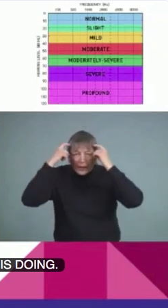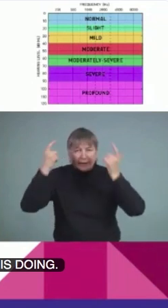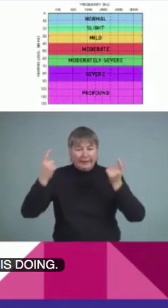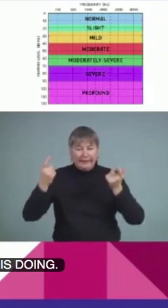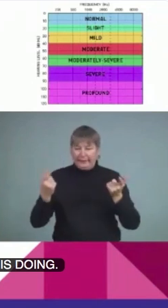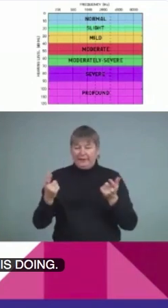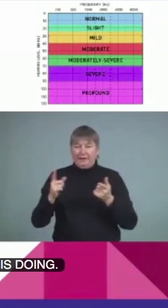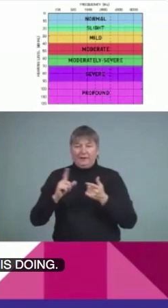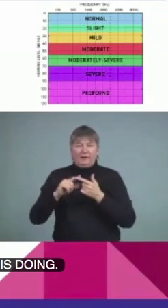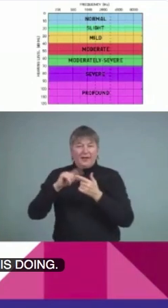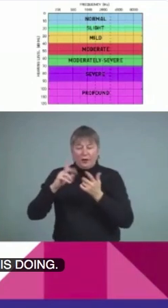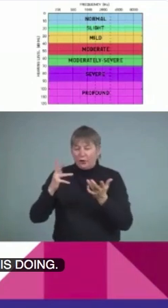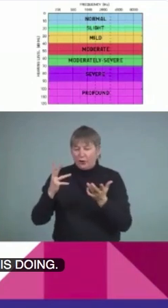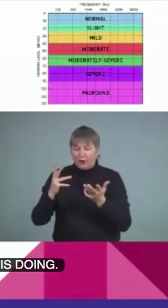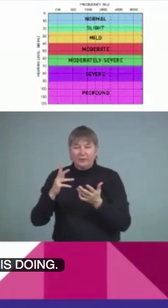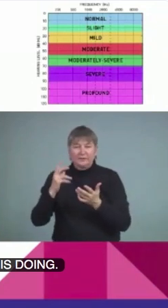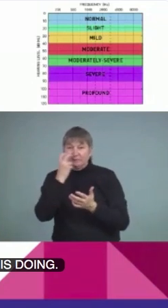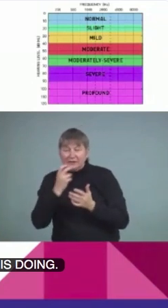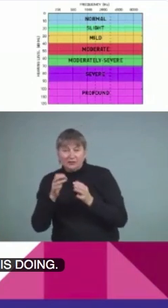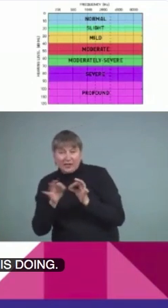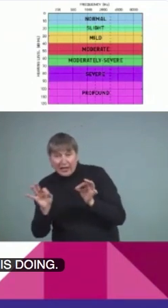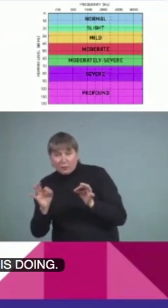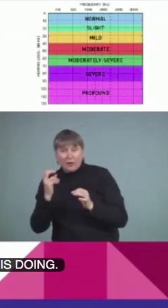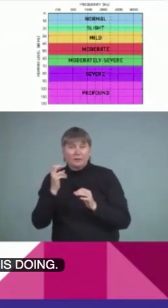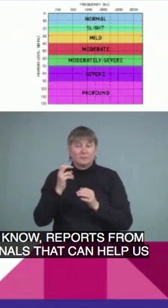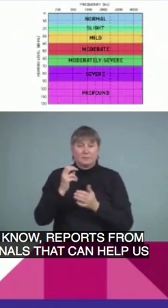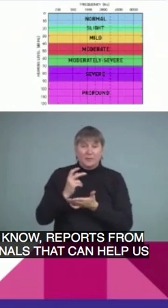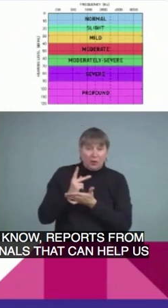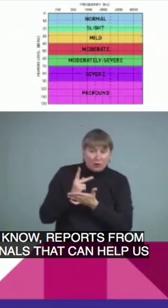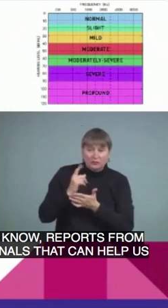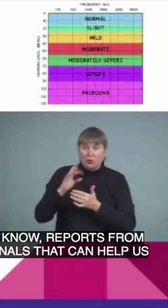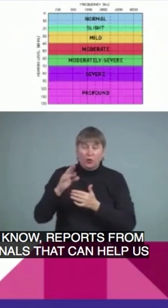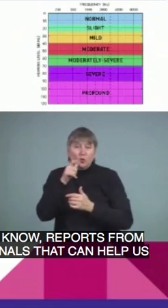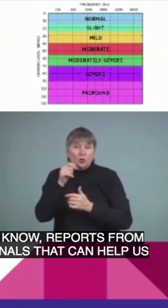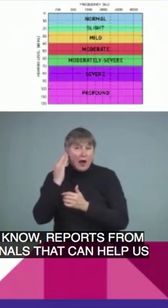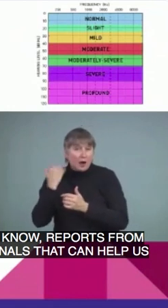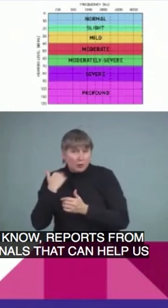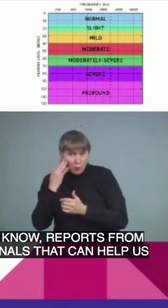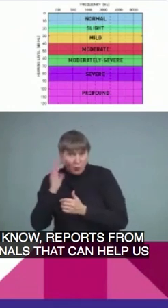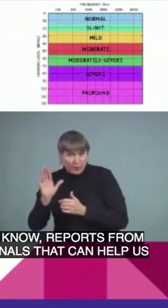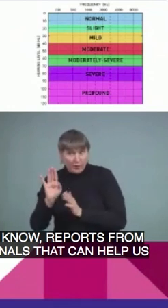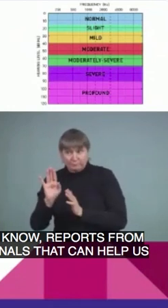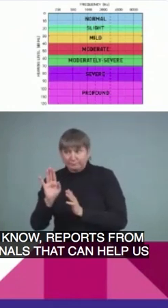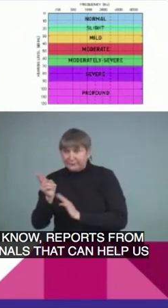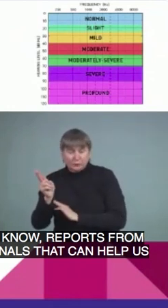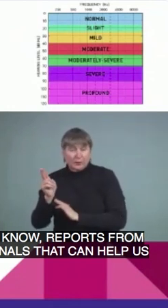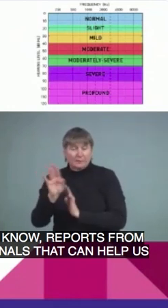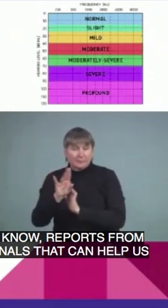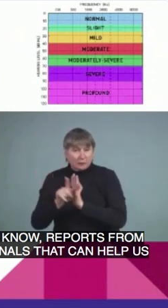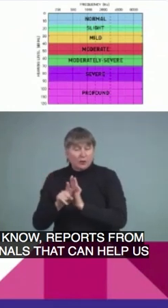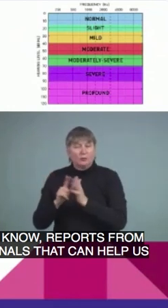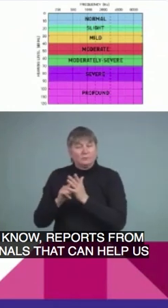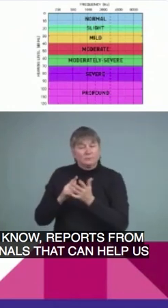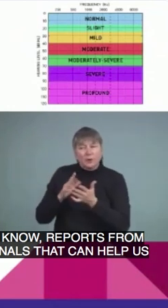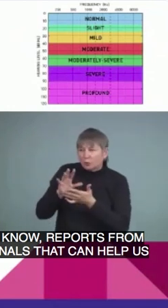professionals that can help us understand the student. And also, collaborating with parents and